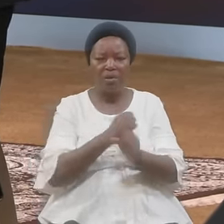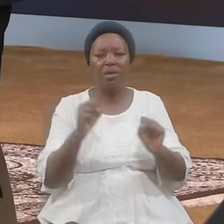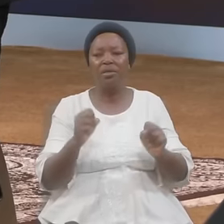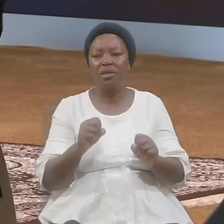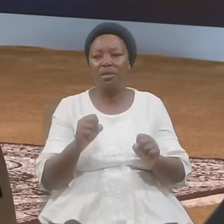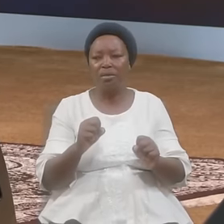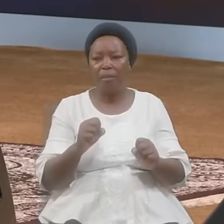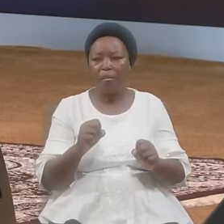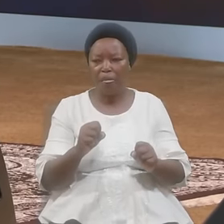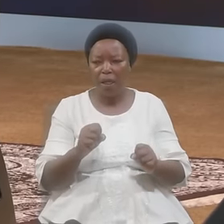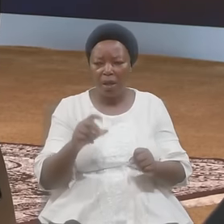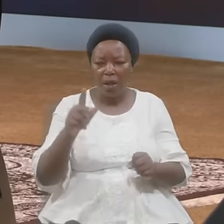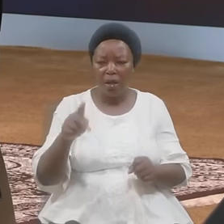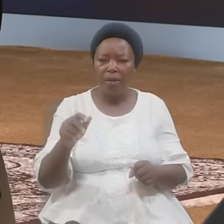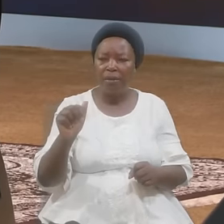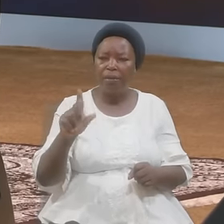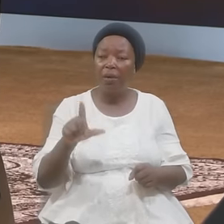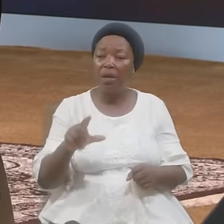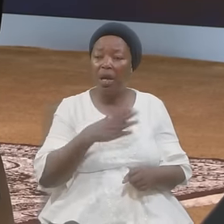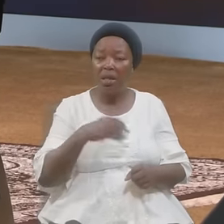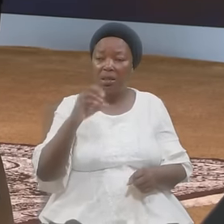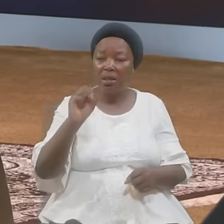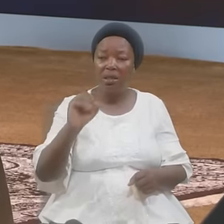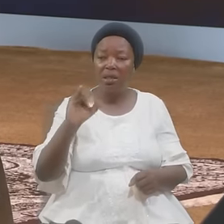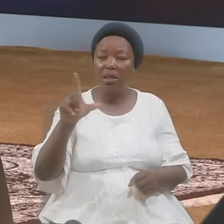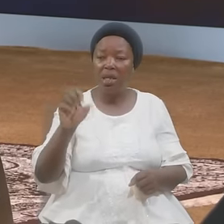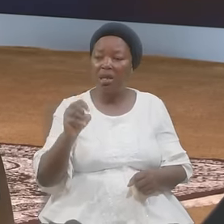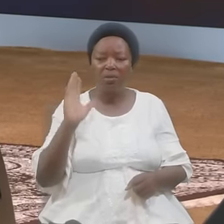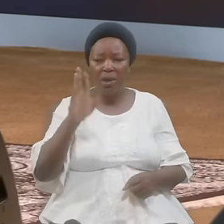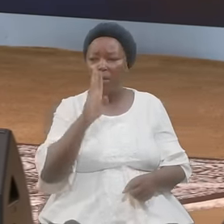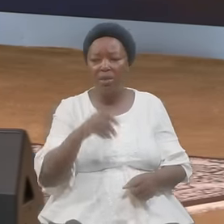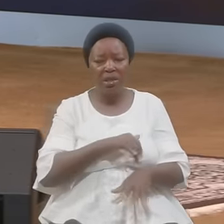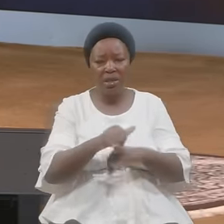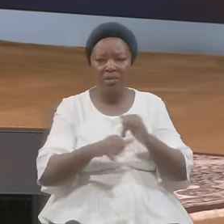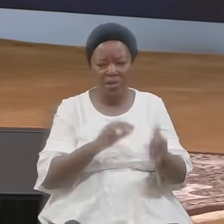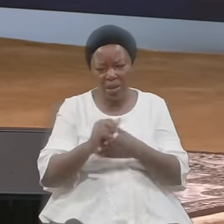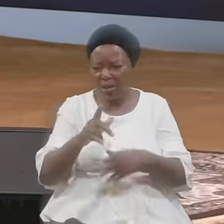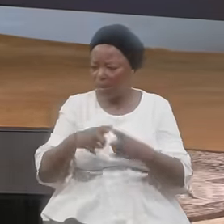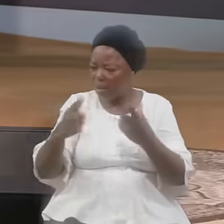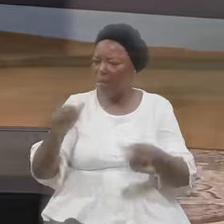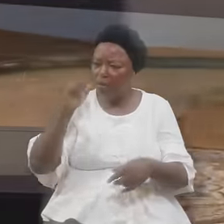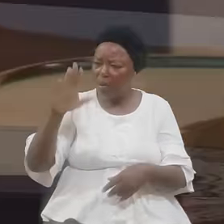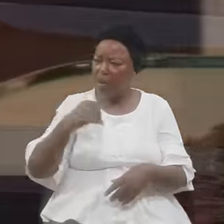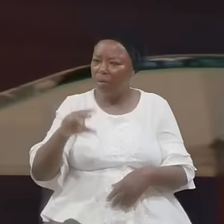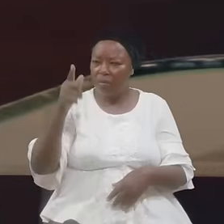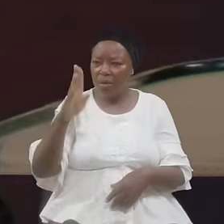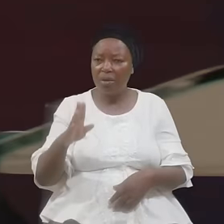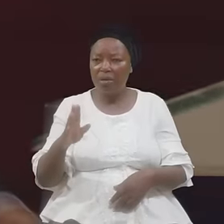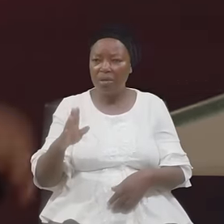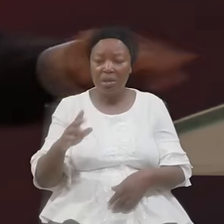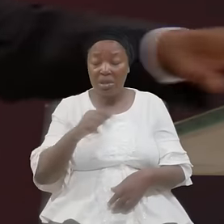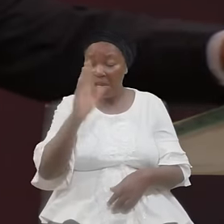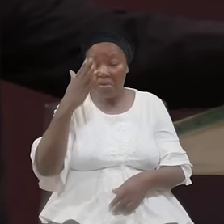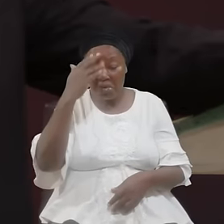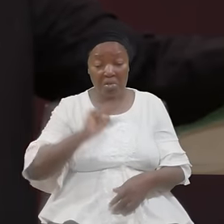Paul Silas Could Have Been Deceived As A Great Woman Of God She Has Not Even Met Us Before